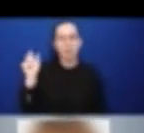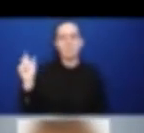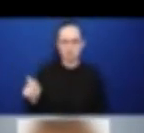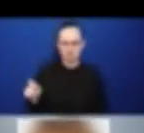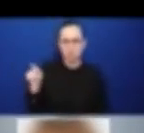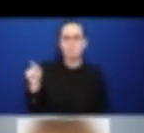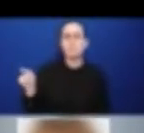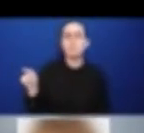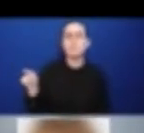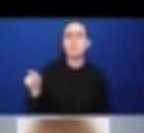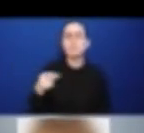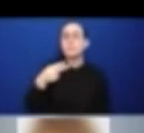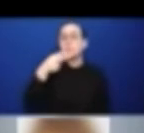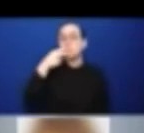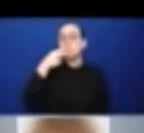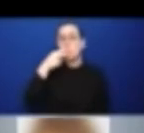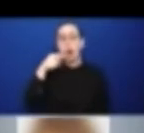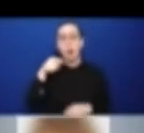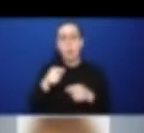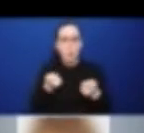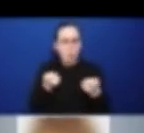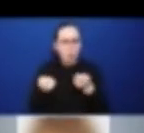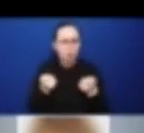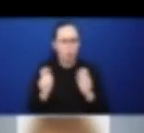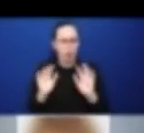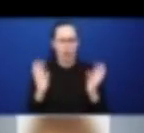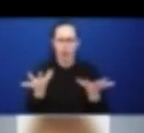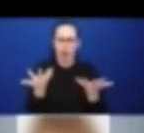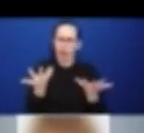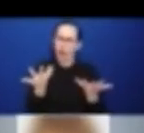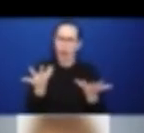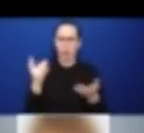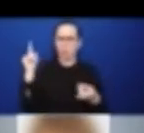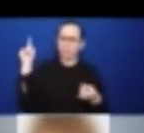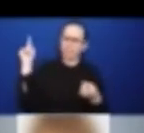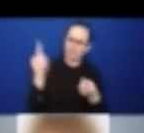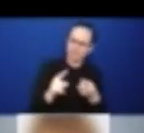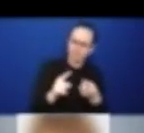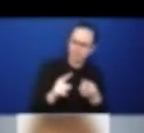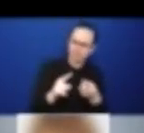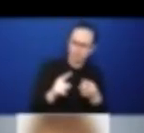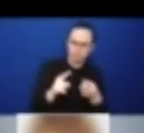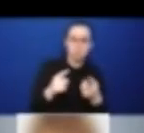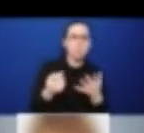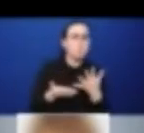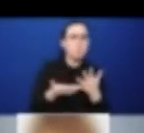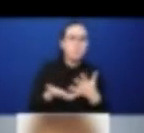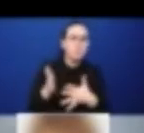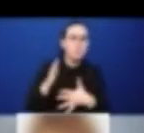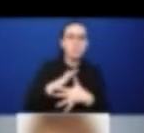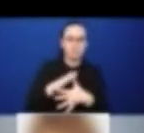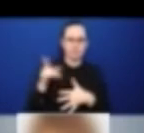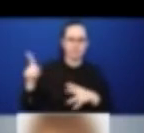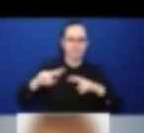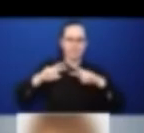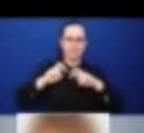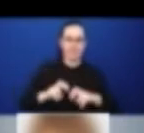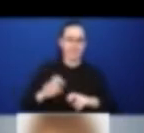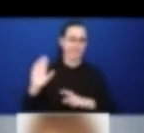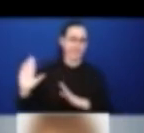is one of the co-principal investigators in the project that he will present now. Thank you so much.